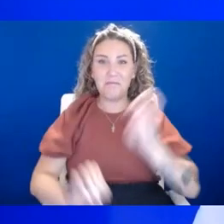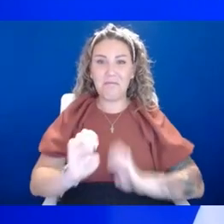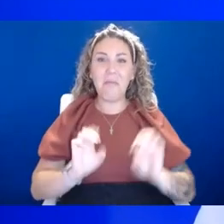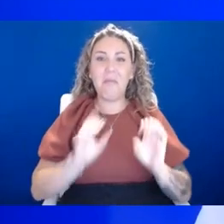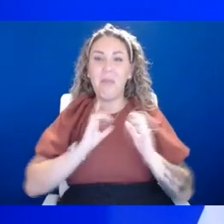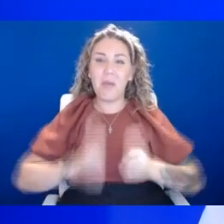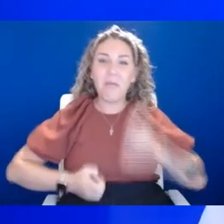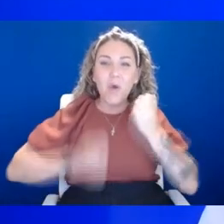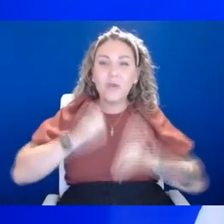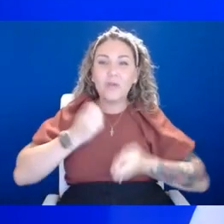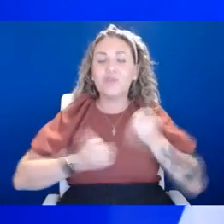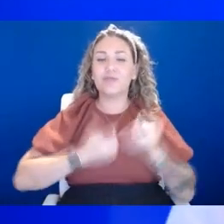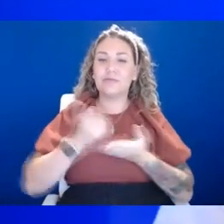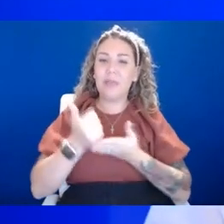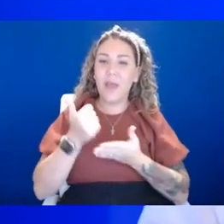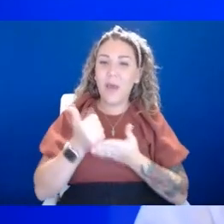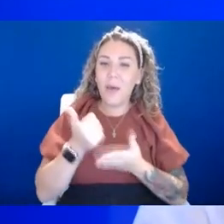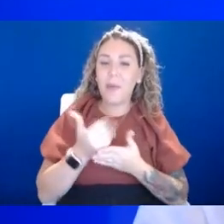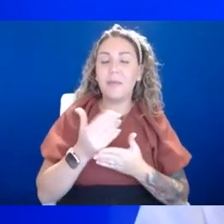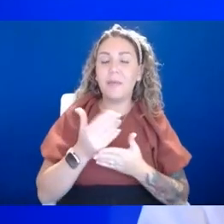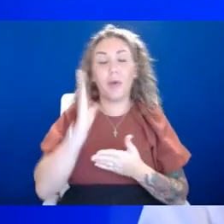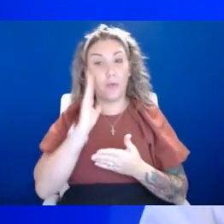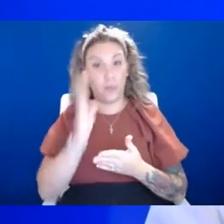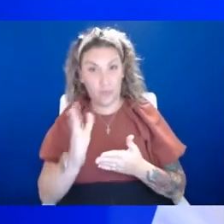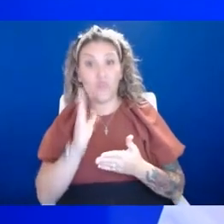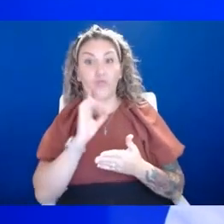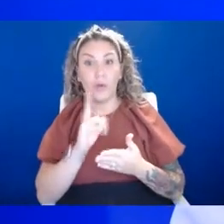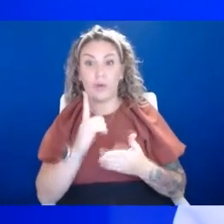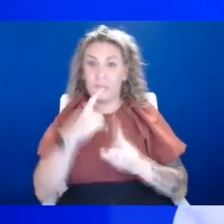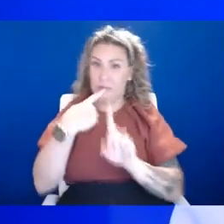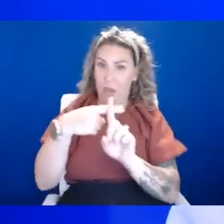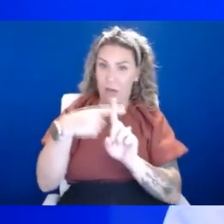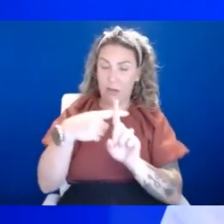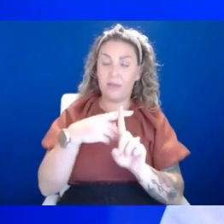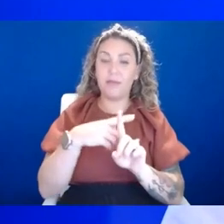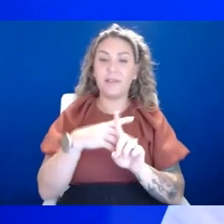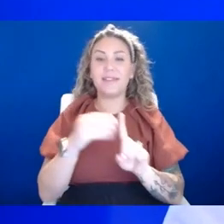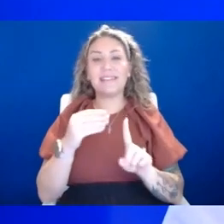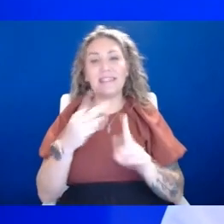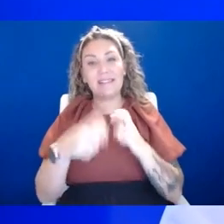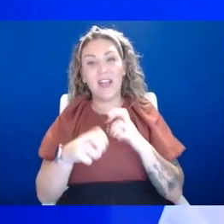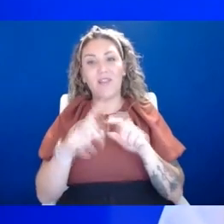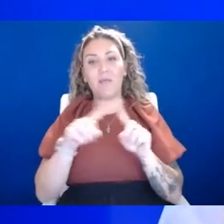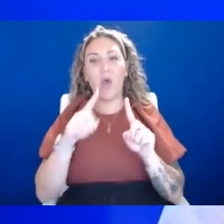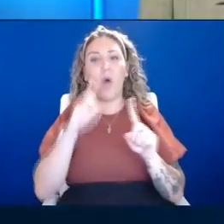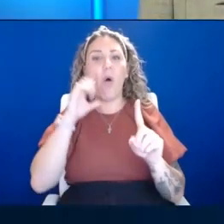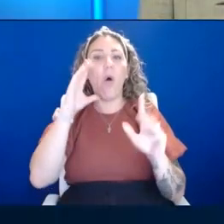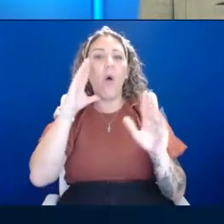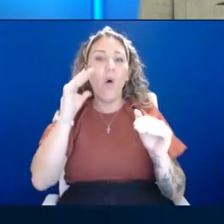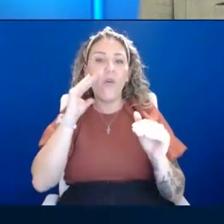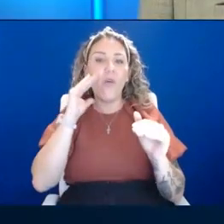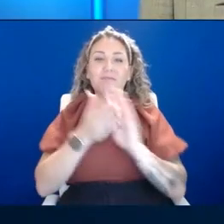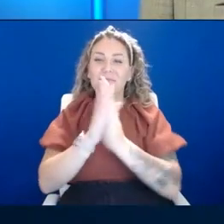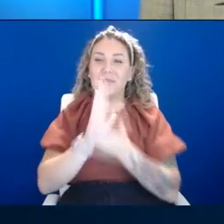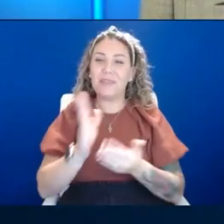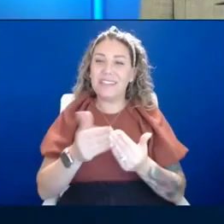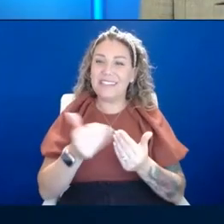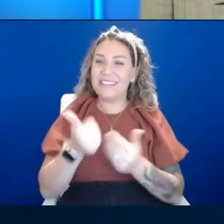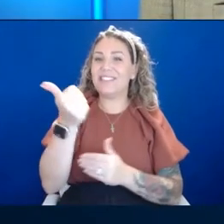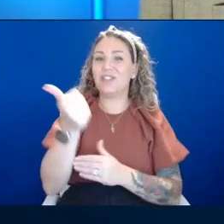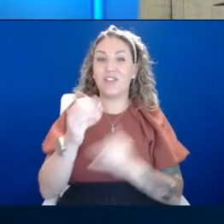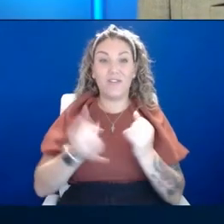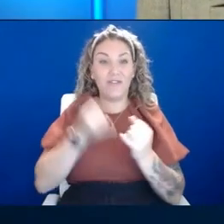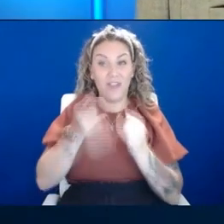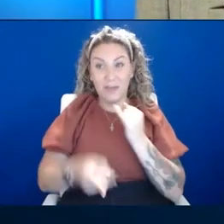assistance. Uh, will pay off and it is difficult as we've heard, but hopefully we're making that easier for people to get. Thank you for that. Finally, the sporting